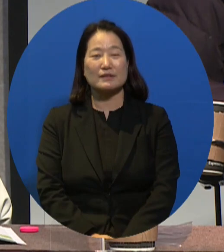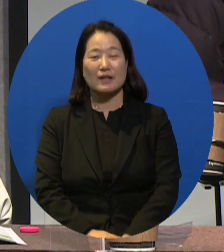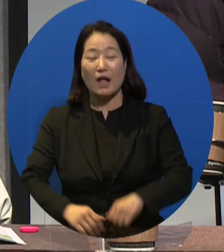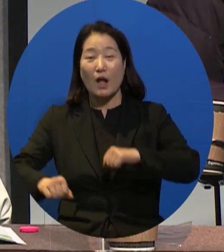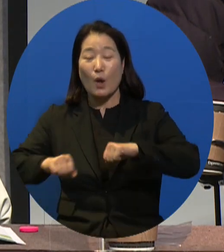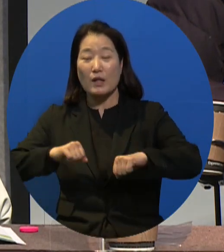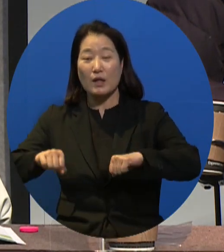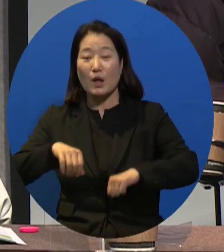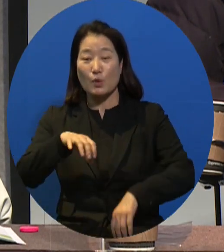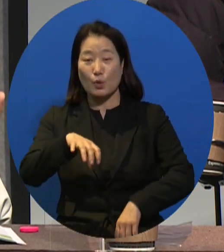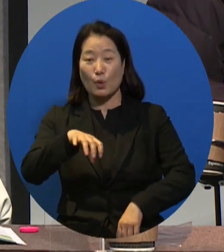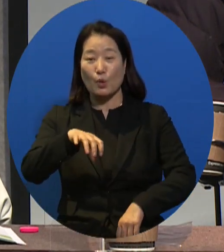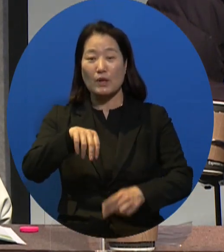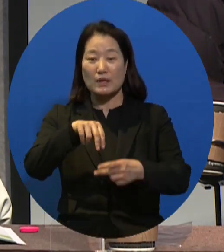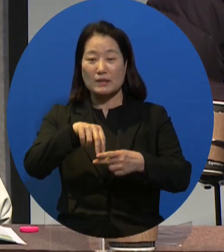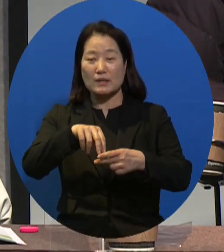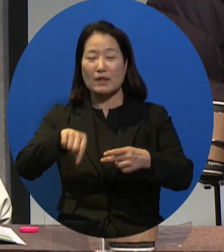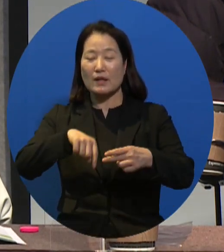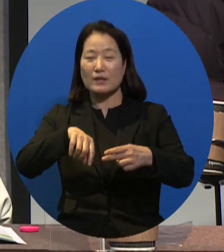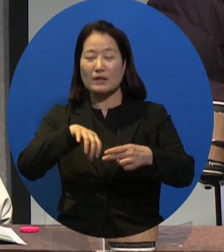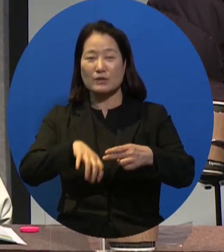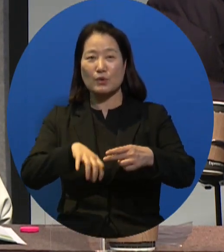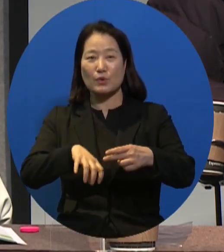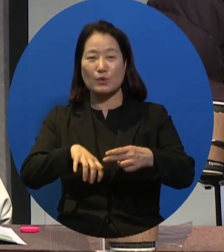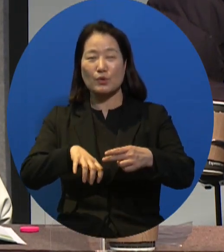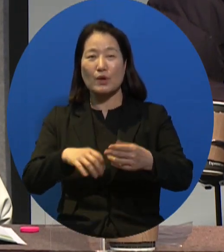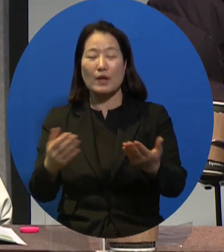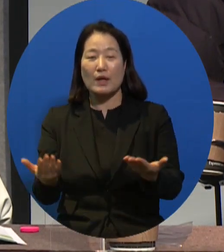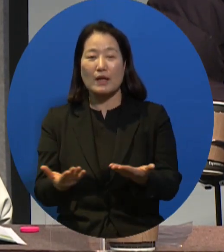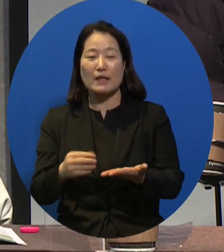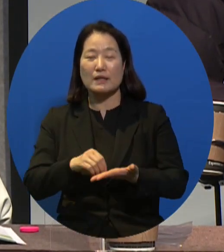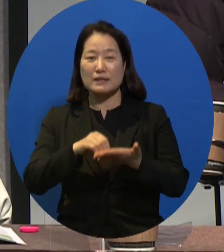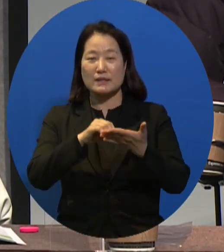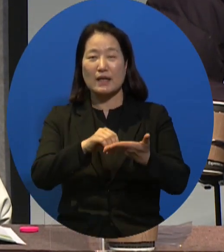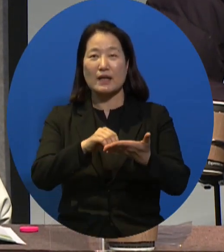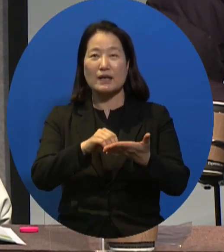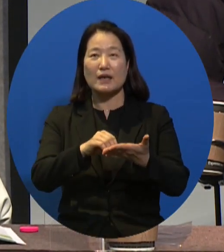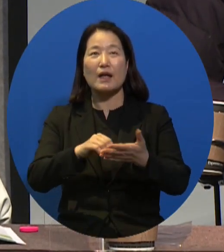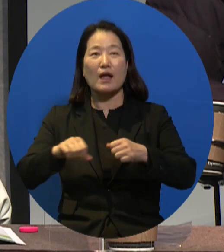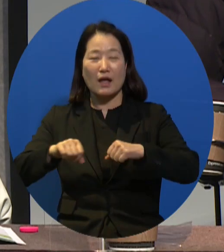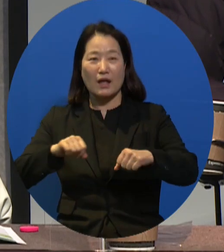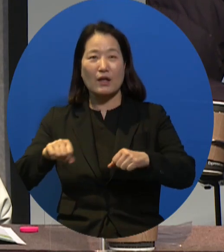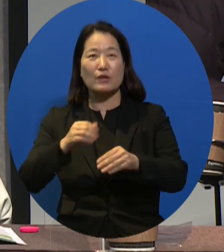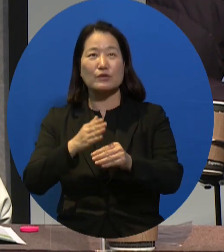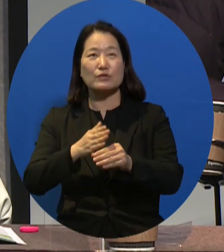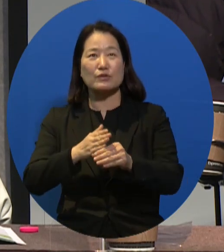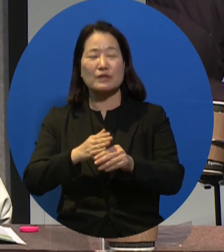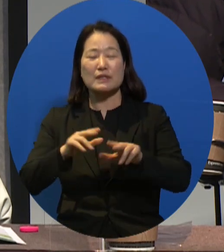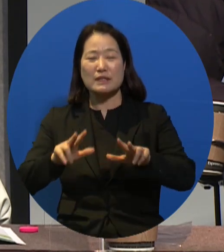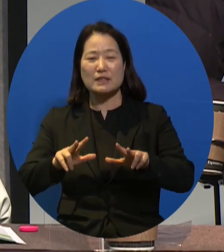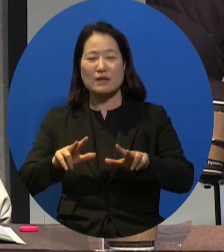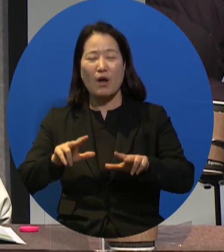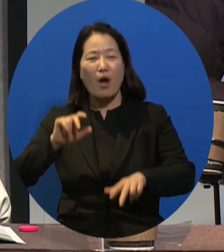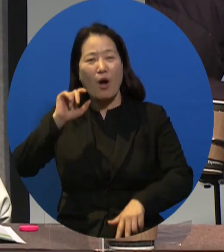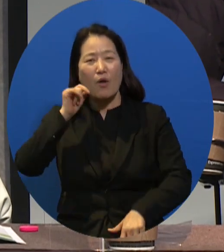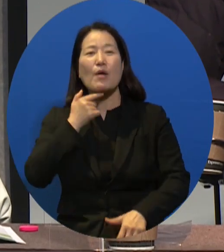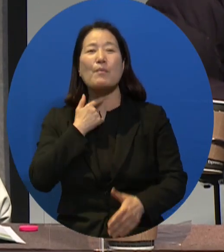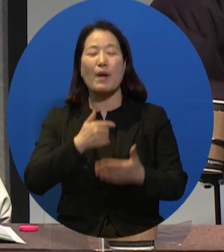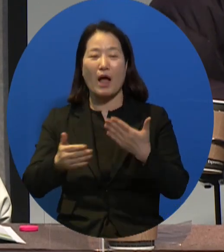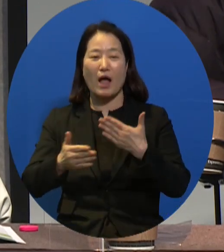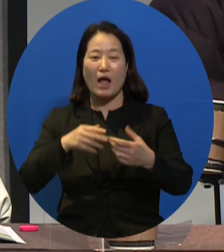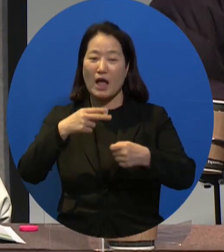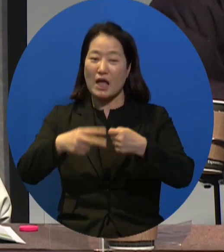I think that the center where you are in is also going through